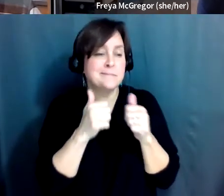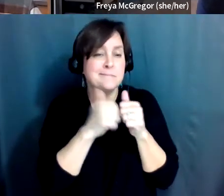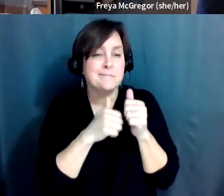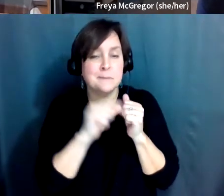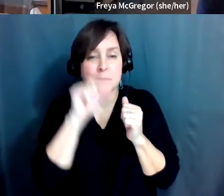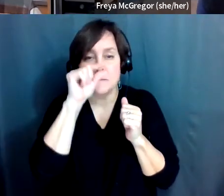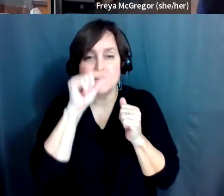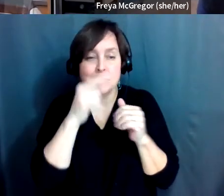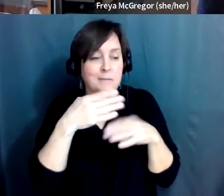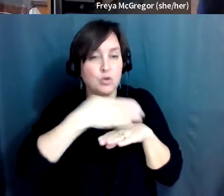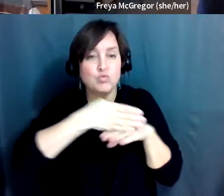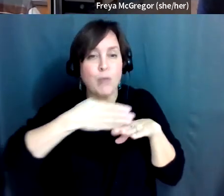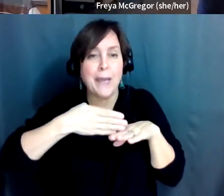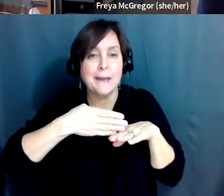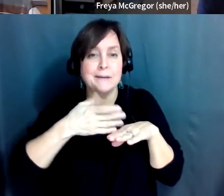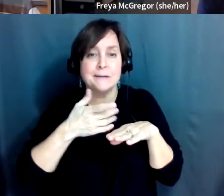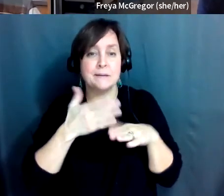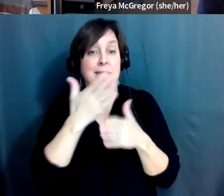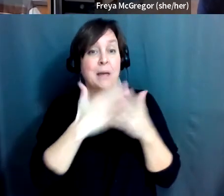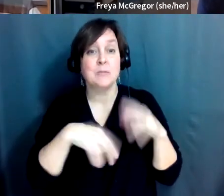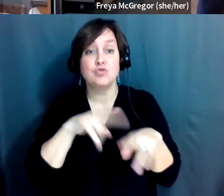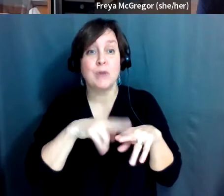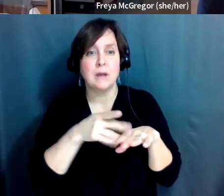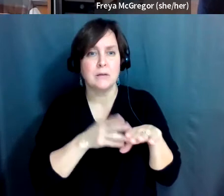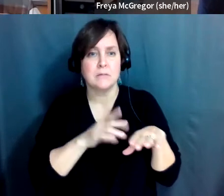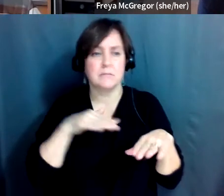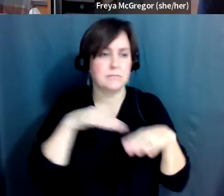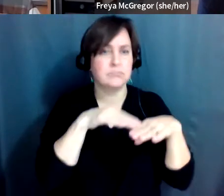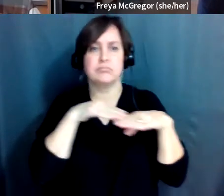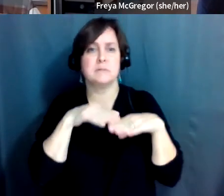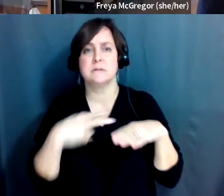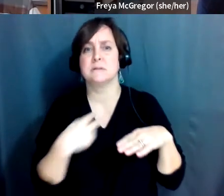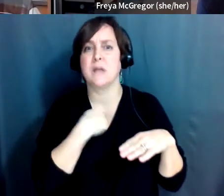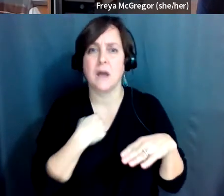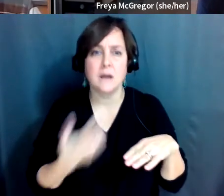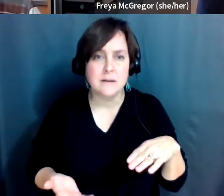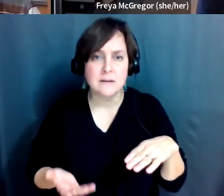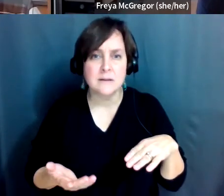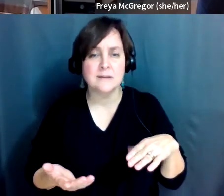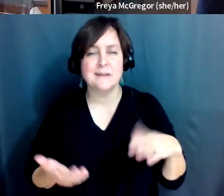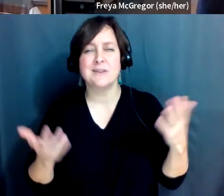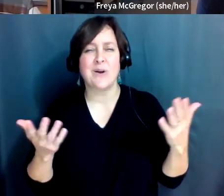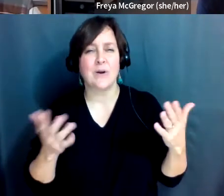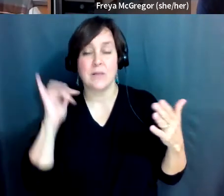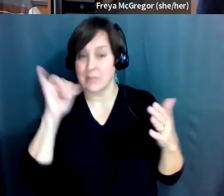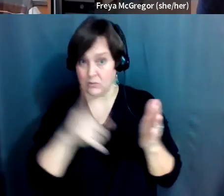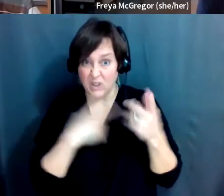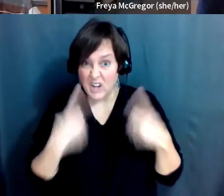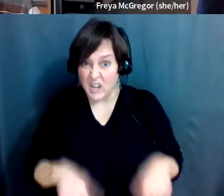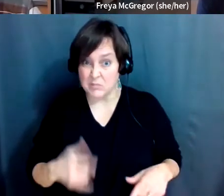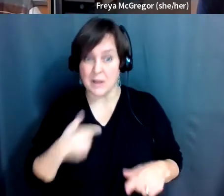a crack in the sidewalk, know, certain chairs weren't able to go over that or a rocky surface. And so, that's what happened. I